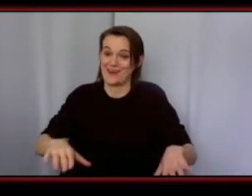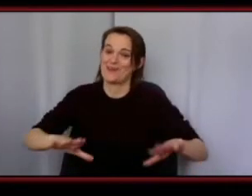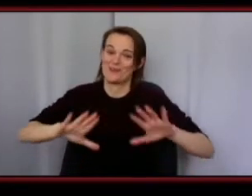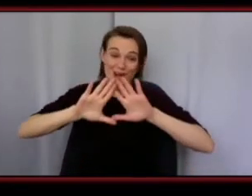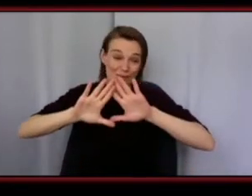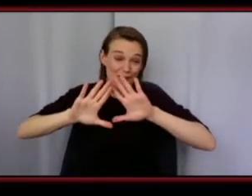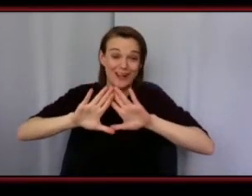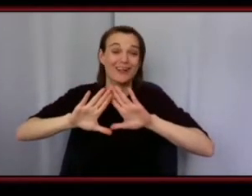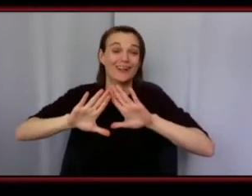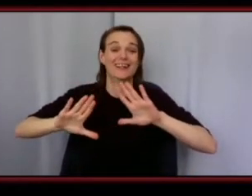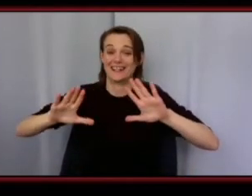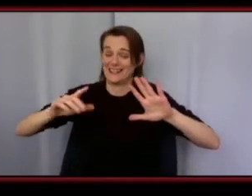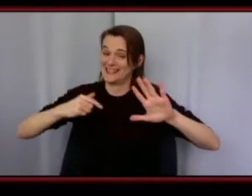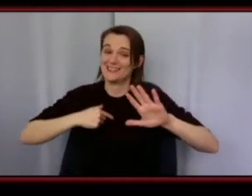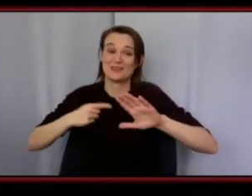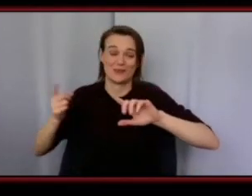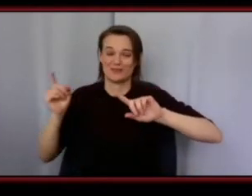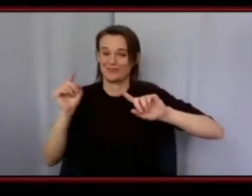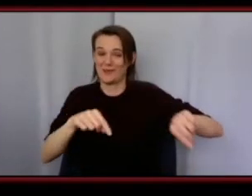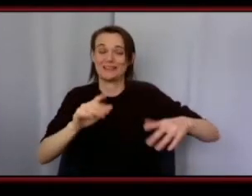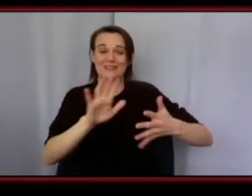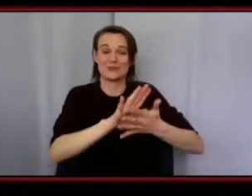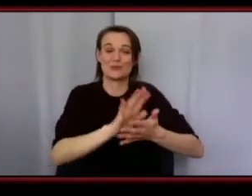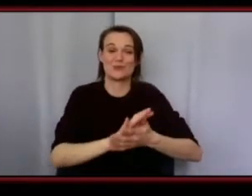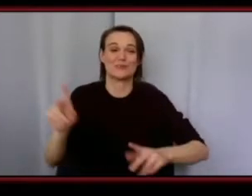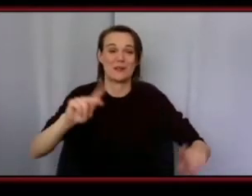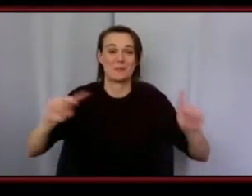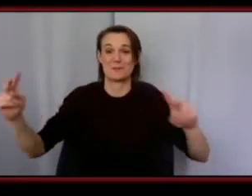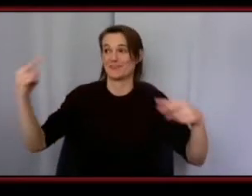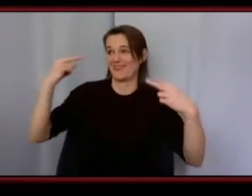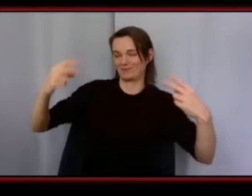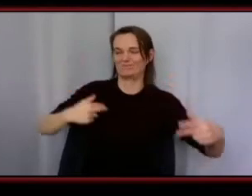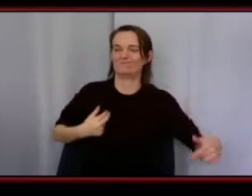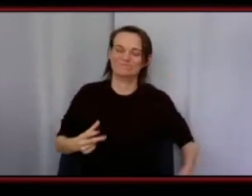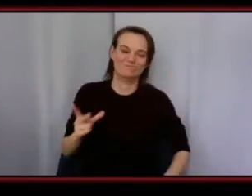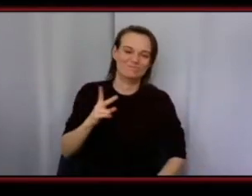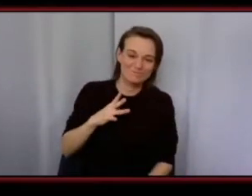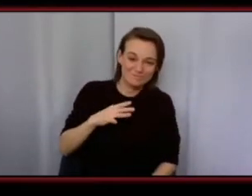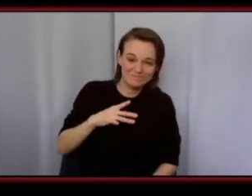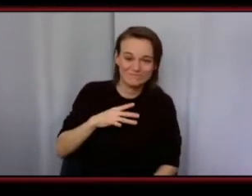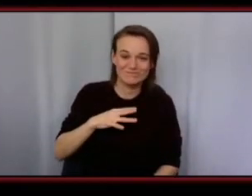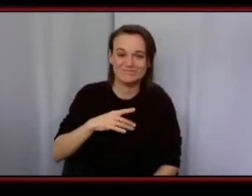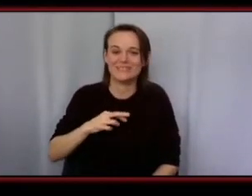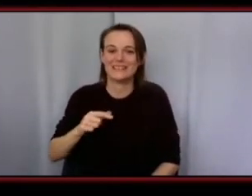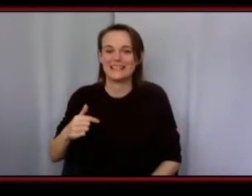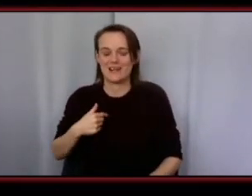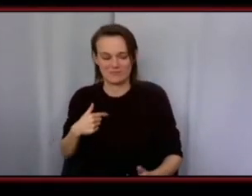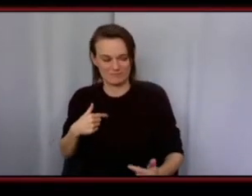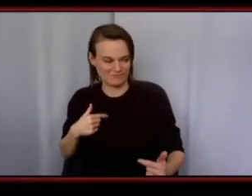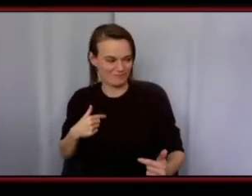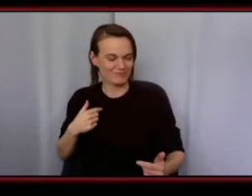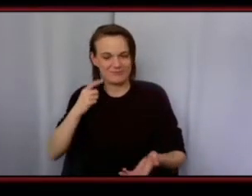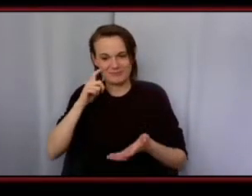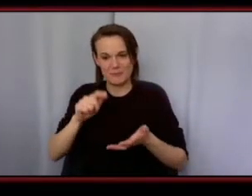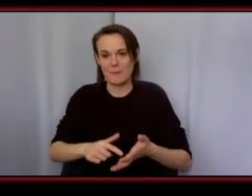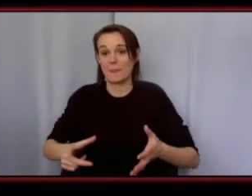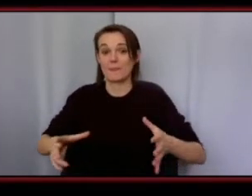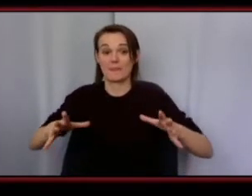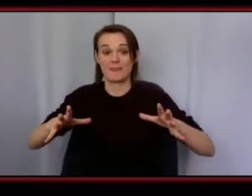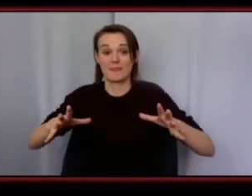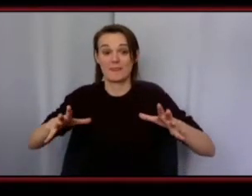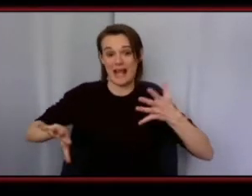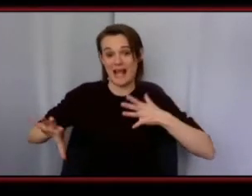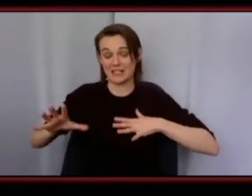i went to school like i felt like i was the coolest kid at school and like i feel like that was when like fashion kind of like grade five is when like